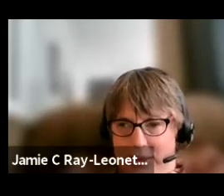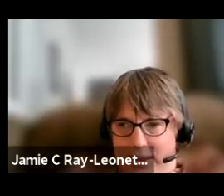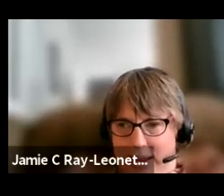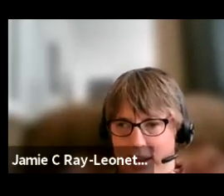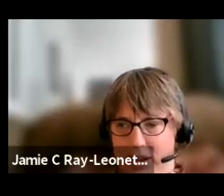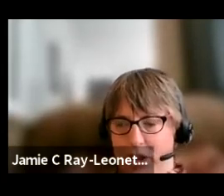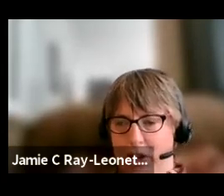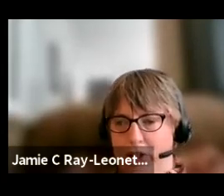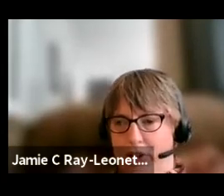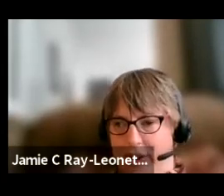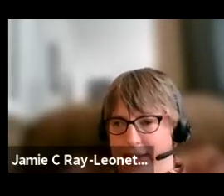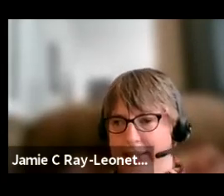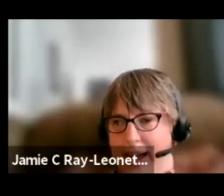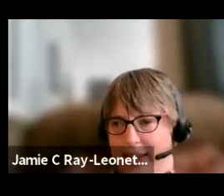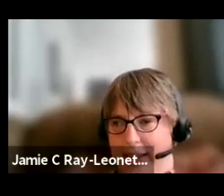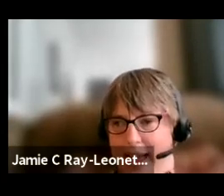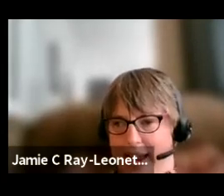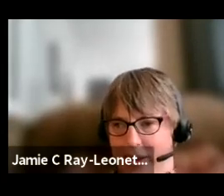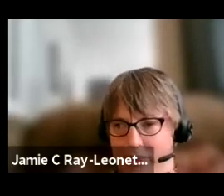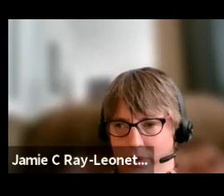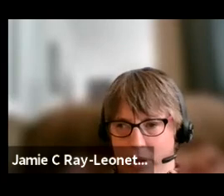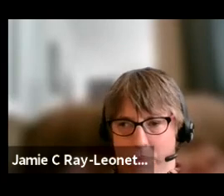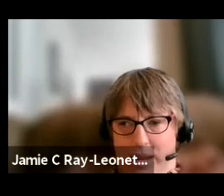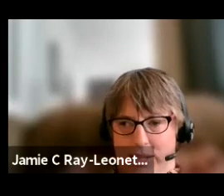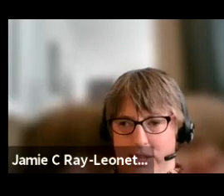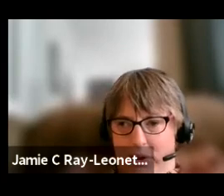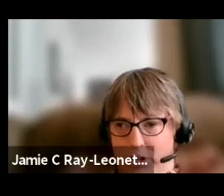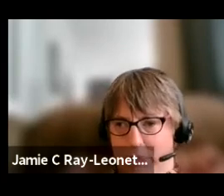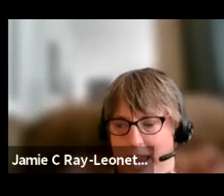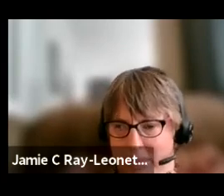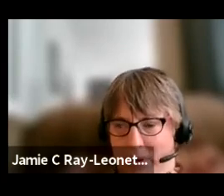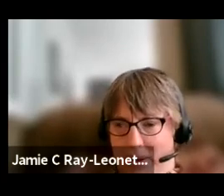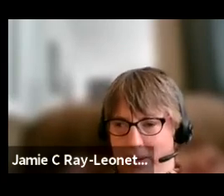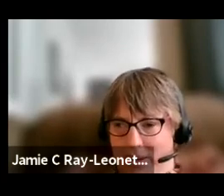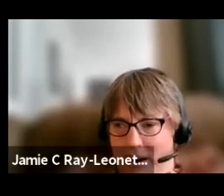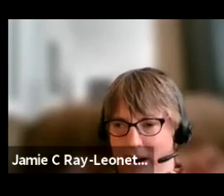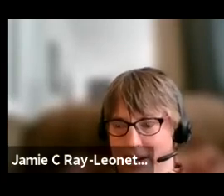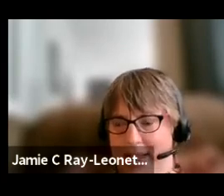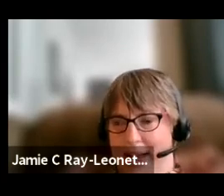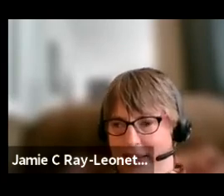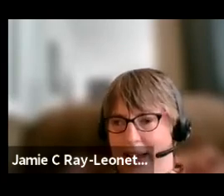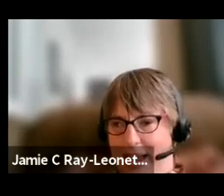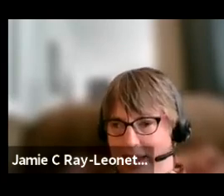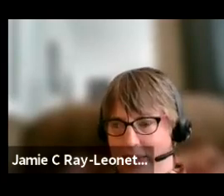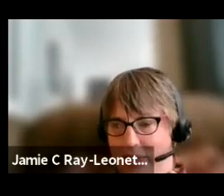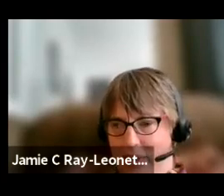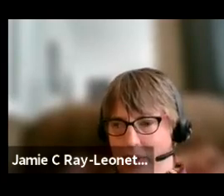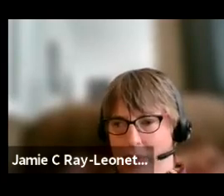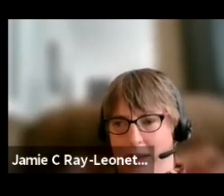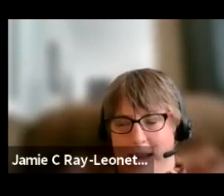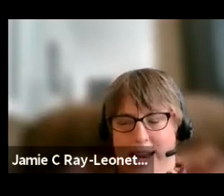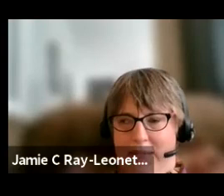with a disability should look exactly alike because no two people are exactly alike.